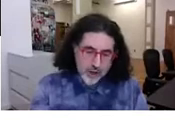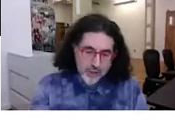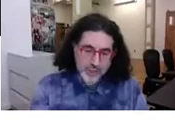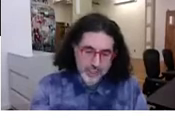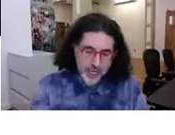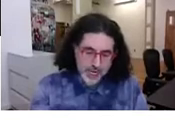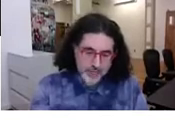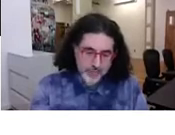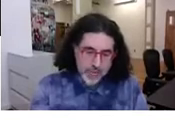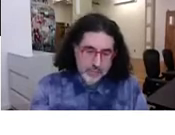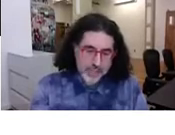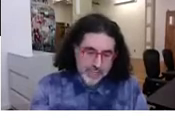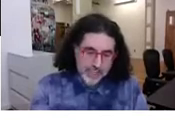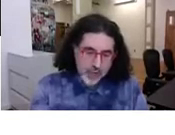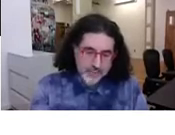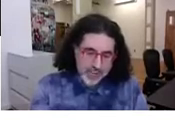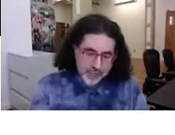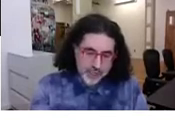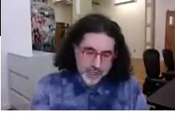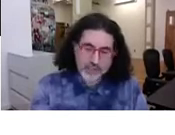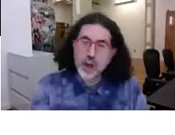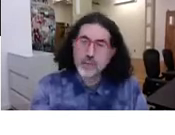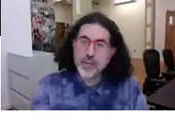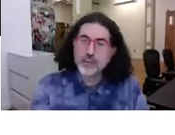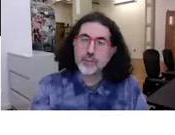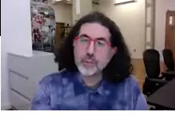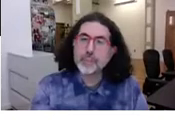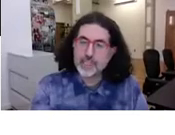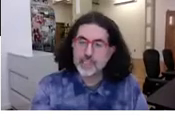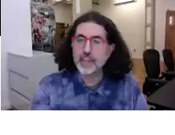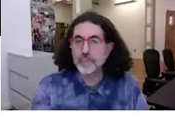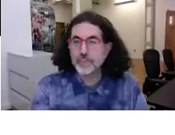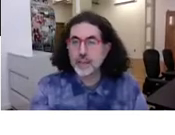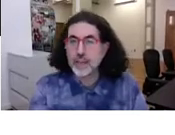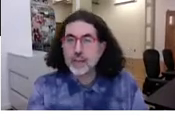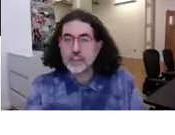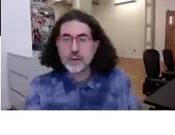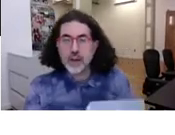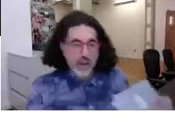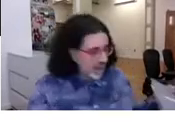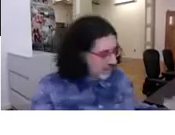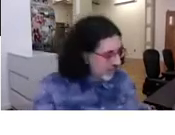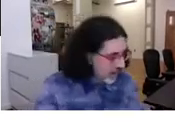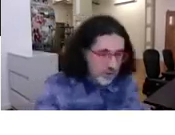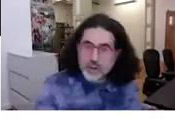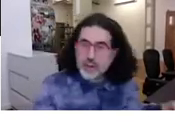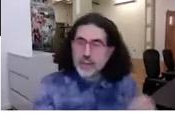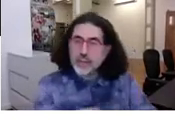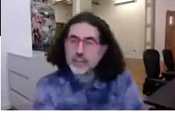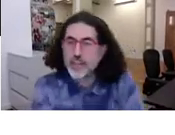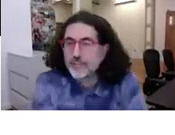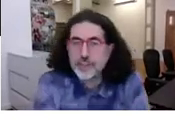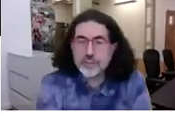not cultural exchange. But the exotification of an object for publicity. So, I wonder,